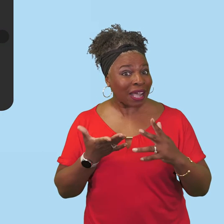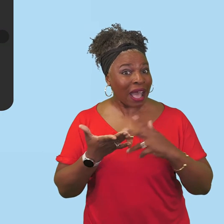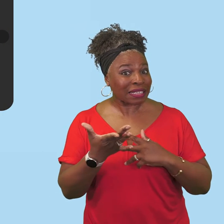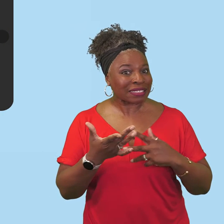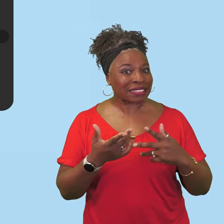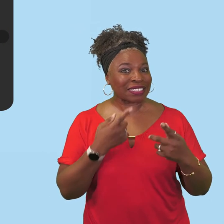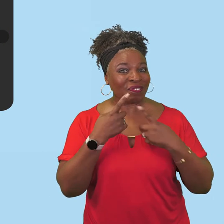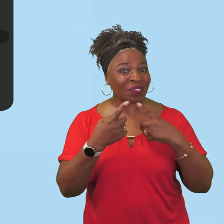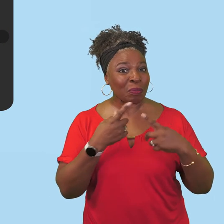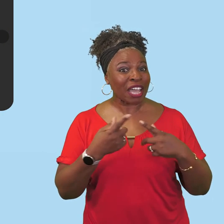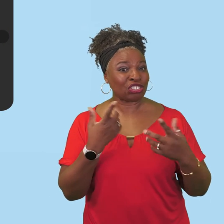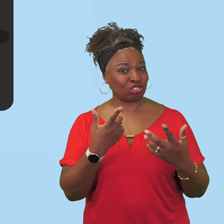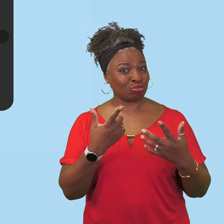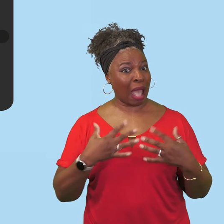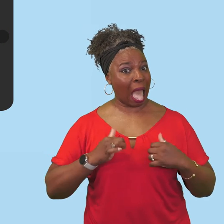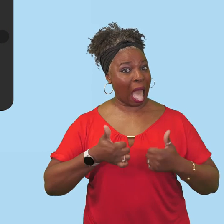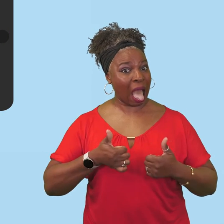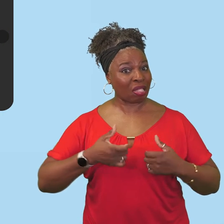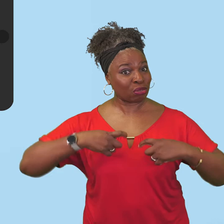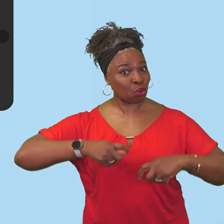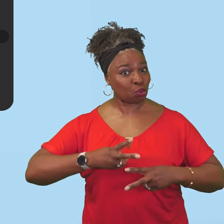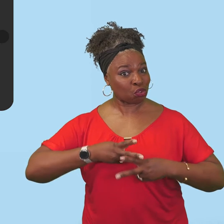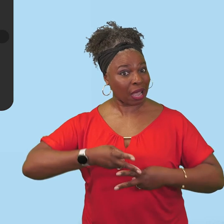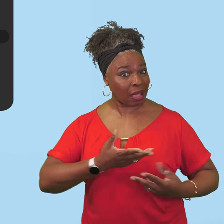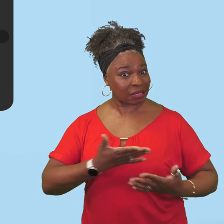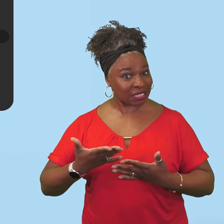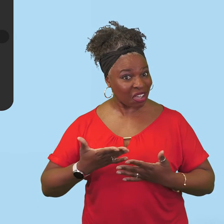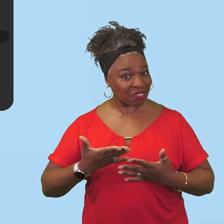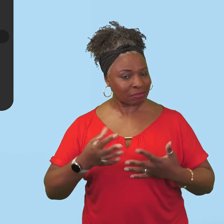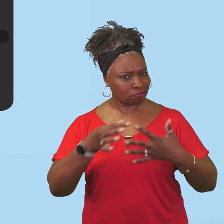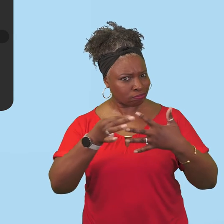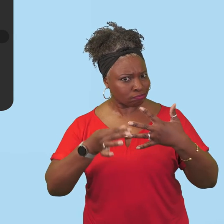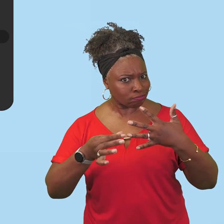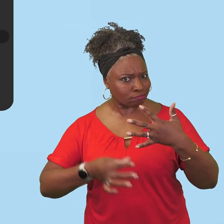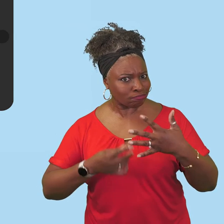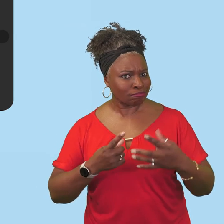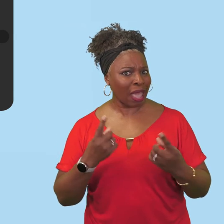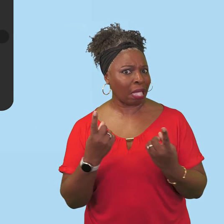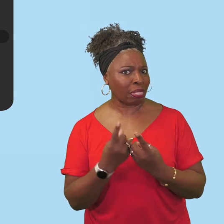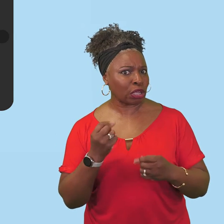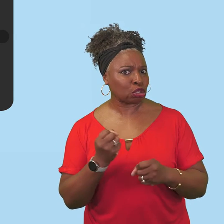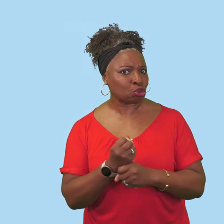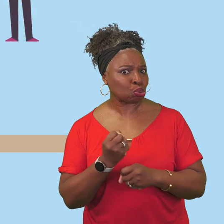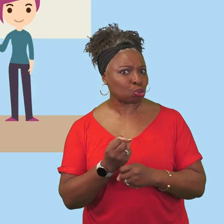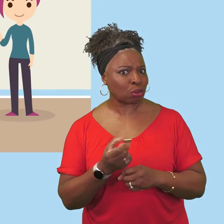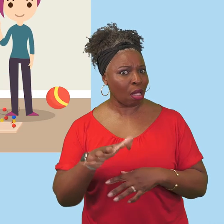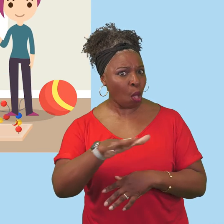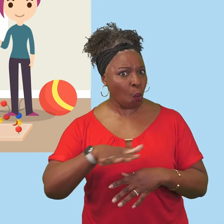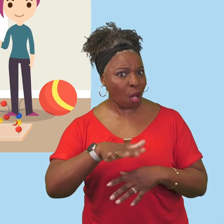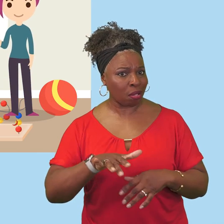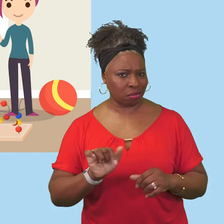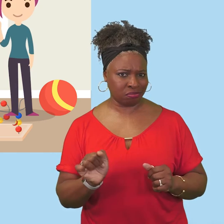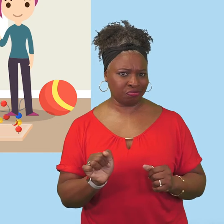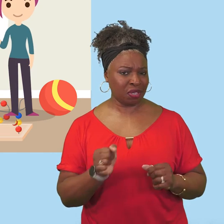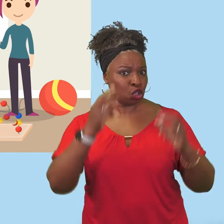includes information about health and social care services and a list of what you can do locally some of the information will